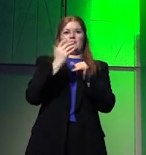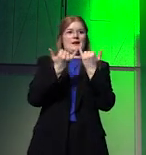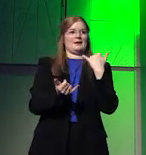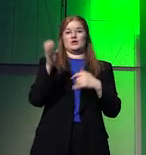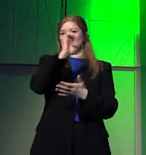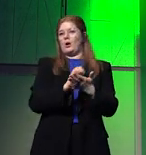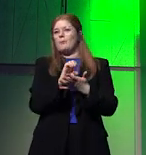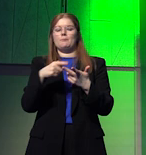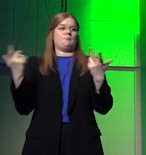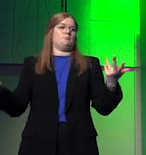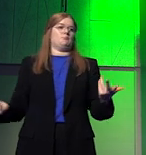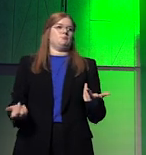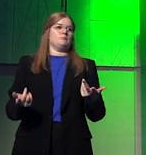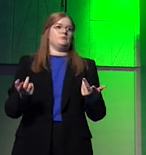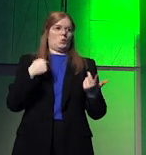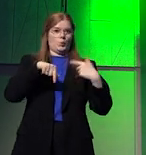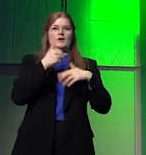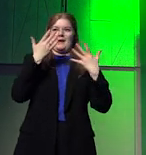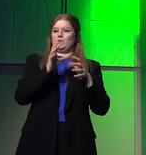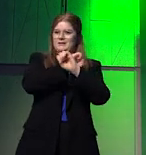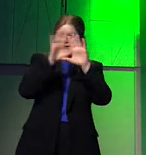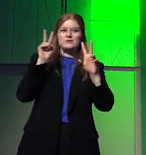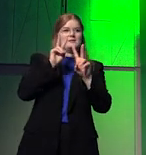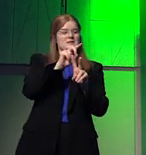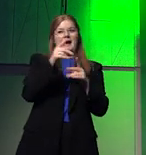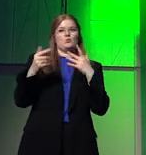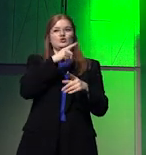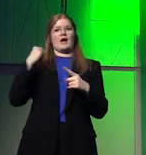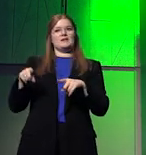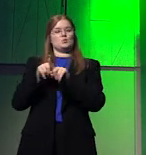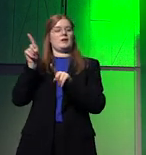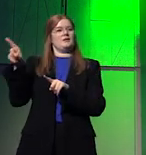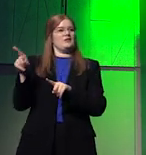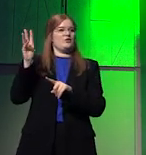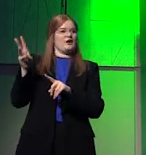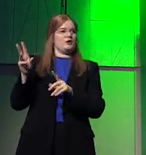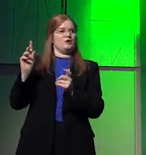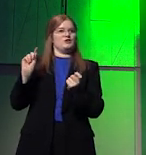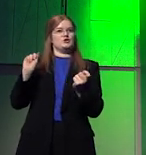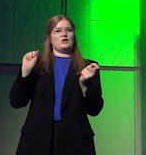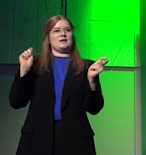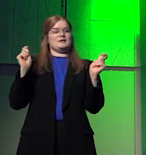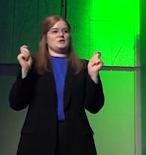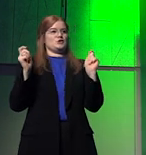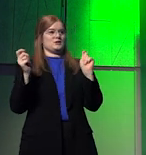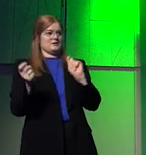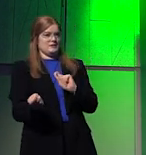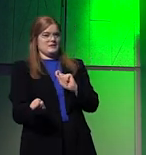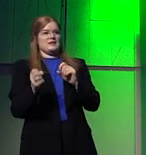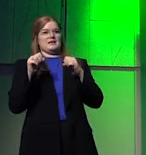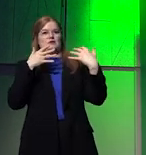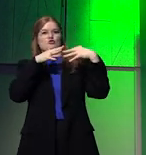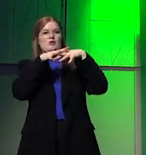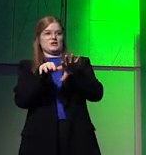Europe. We are now seeing also how China is essentially sort of turning its vertical integration of